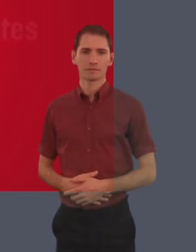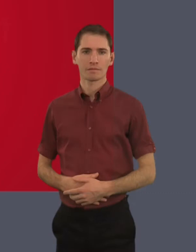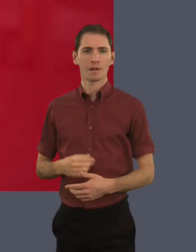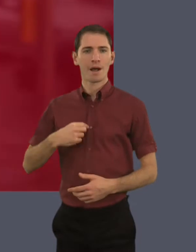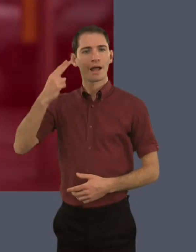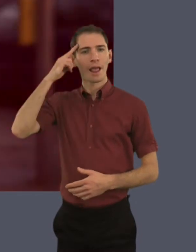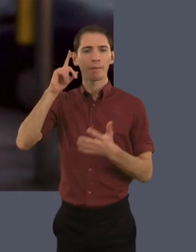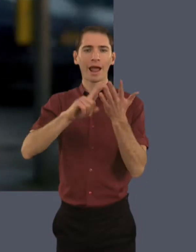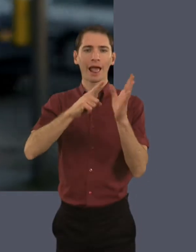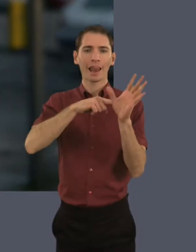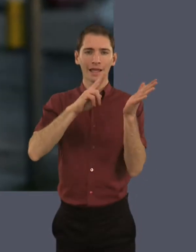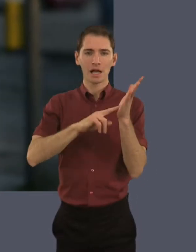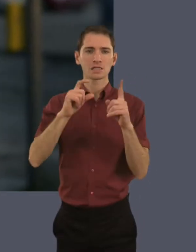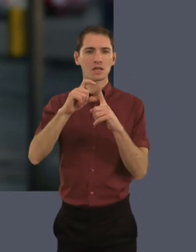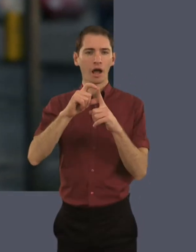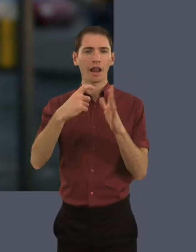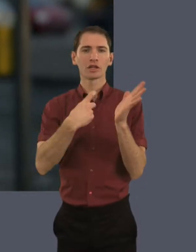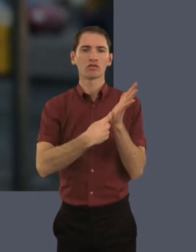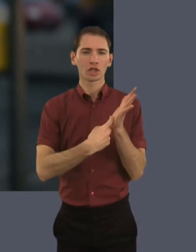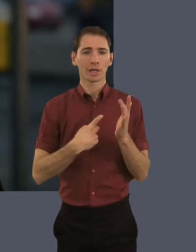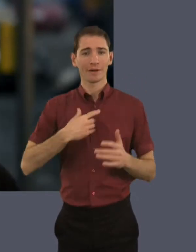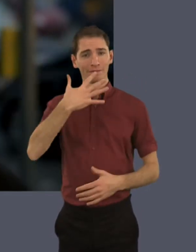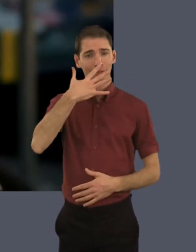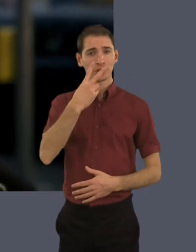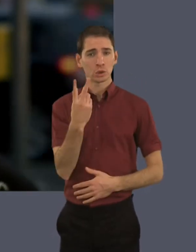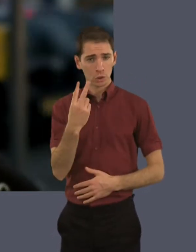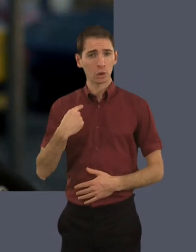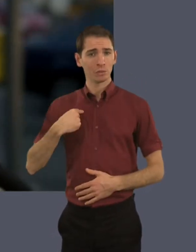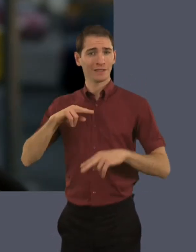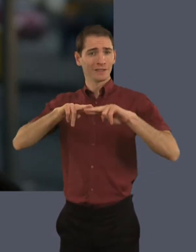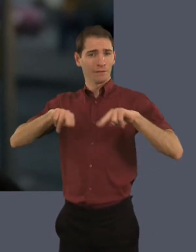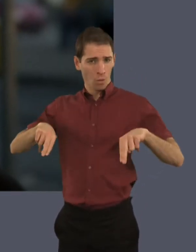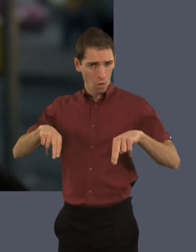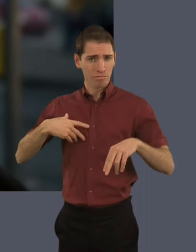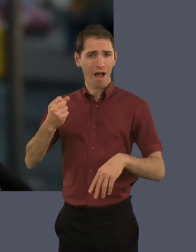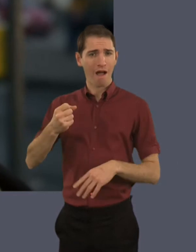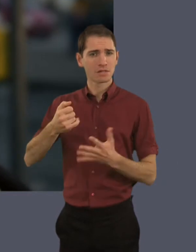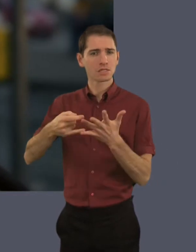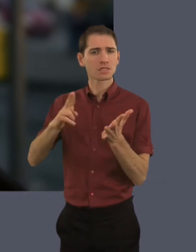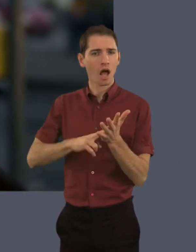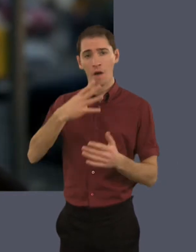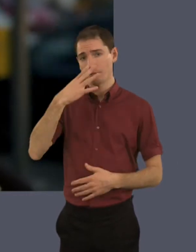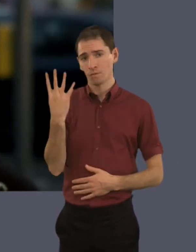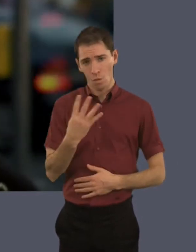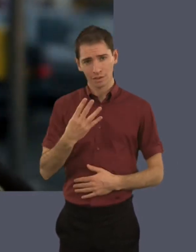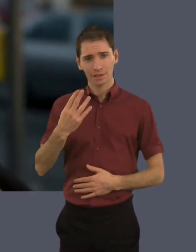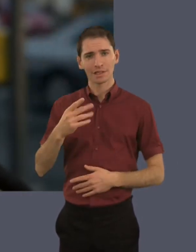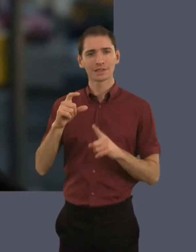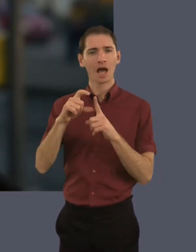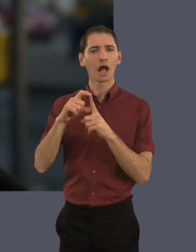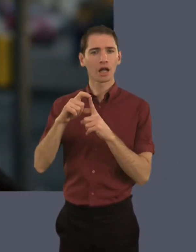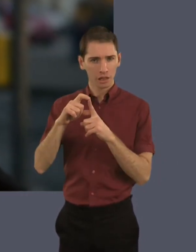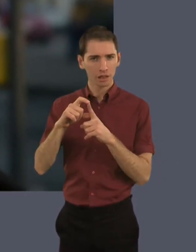My name is Lynne Dunkley-Rodney. I am 52 years old. I am a divorcee and I have a